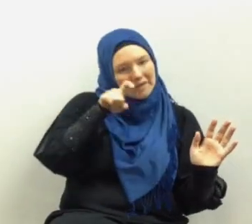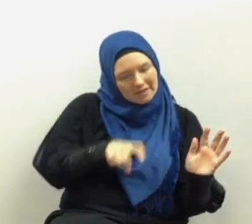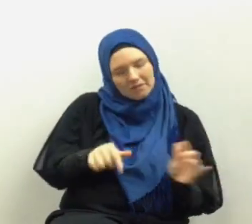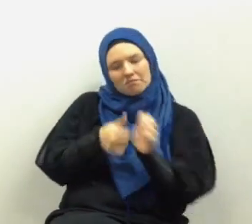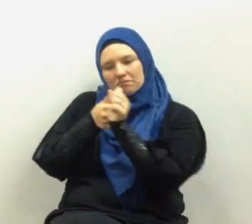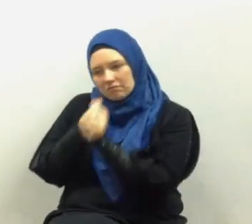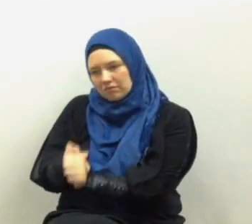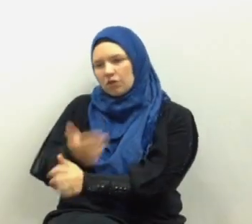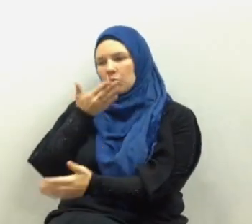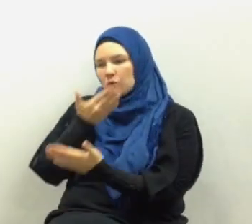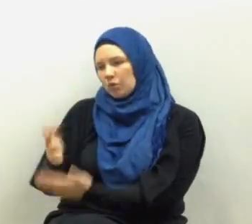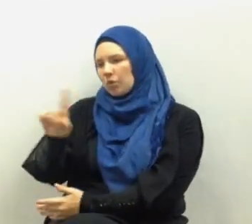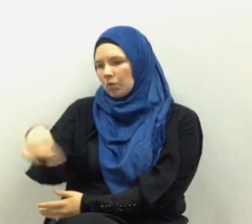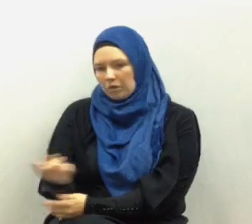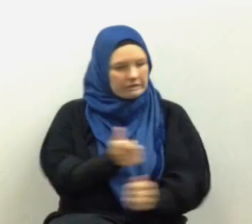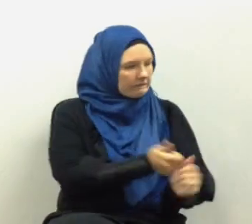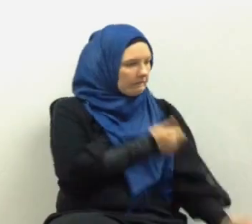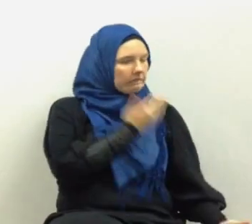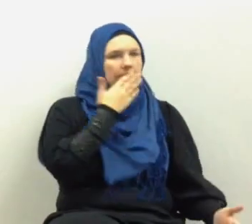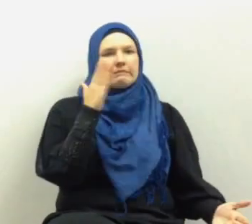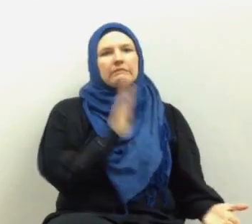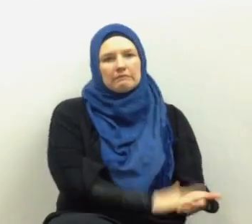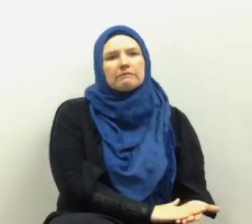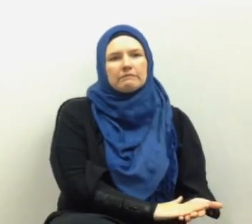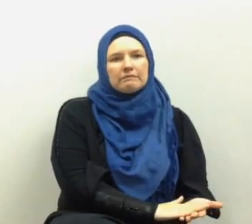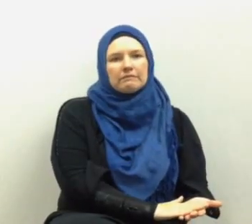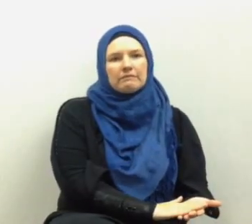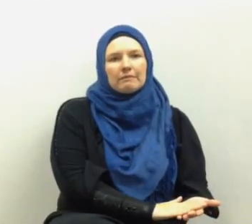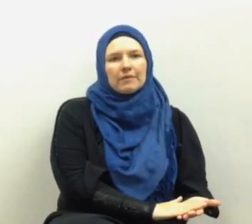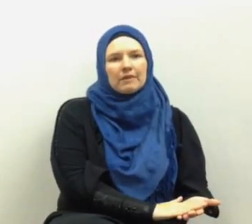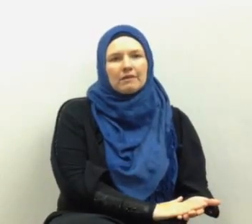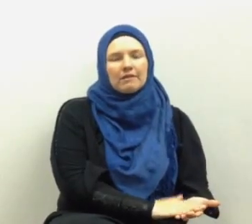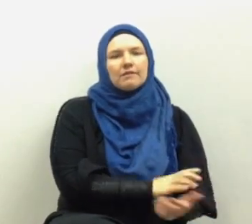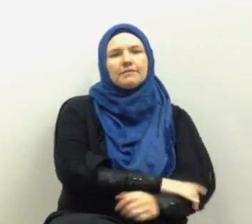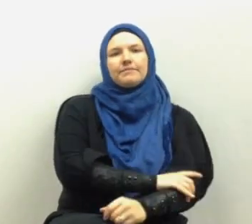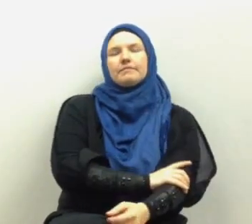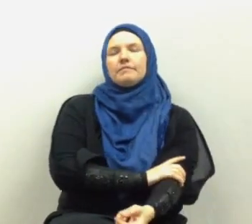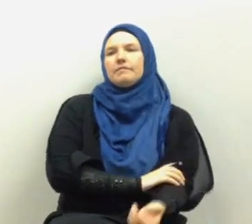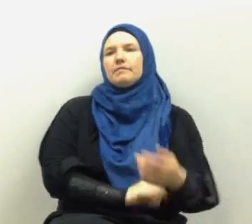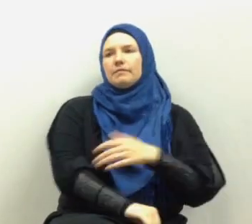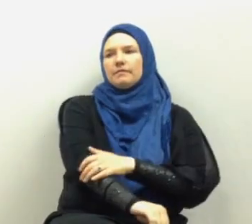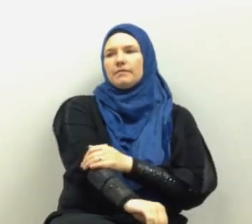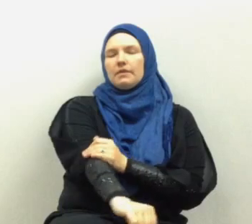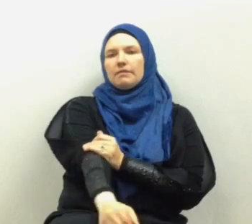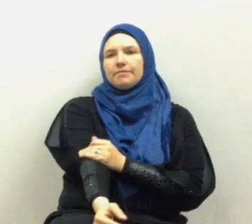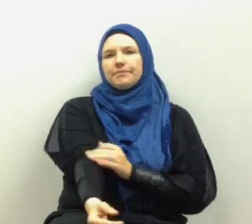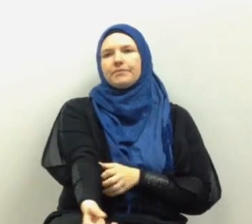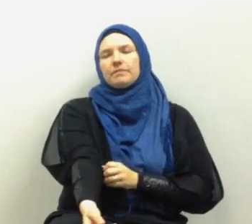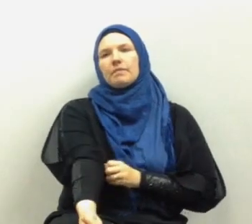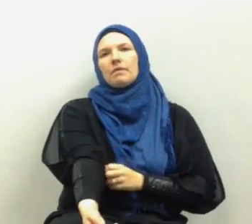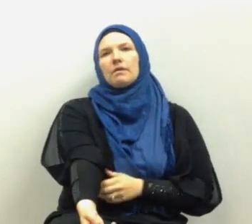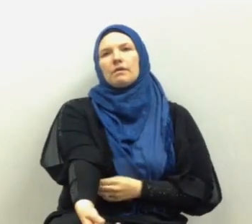and forbidding the evil they are supposed to be subject to your guidance and to your